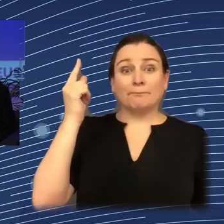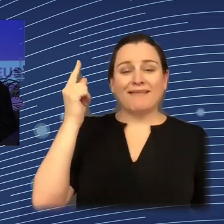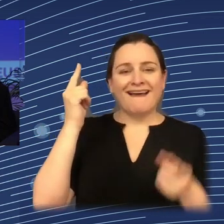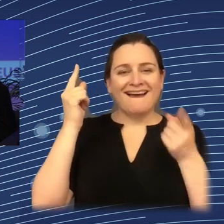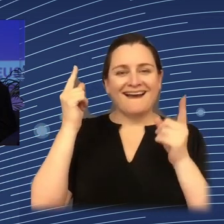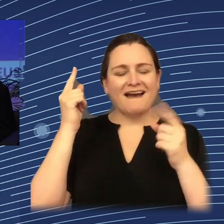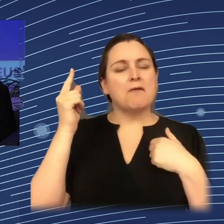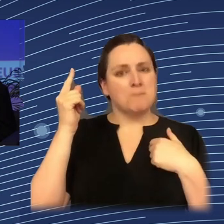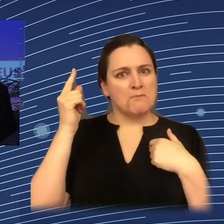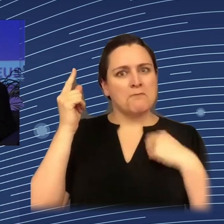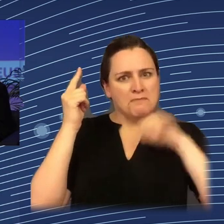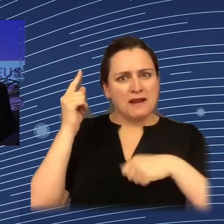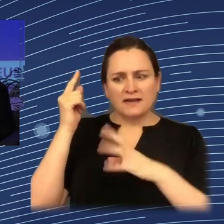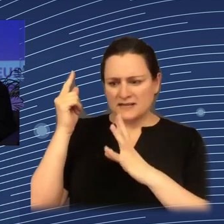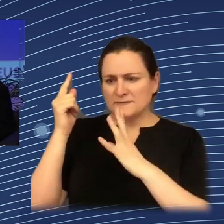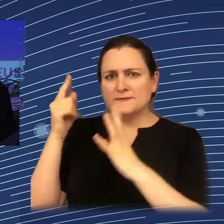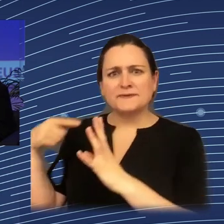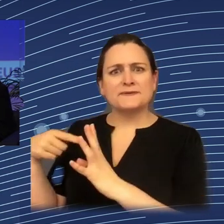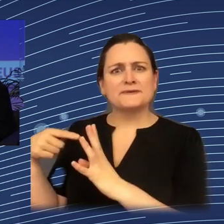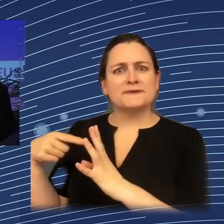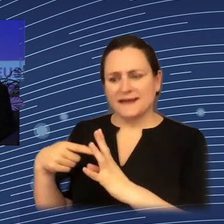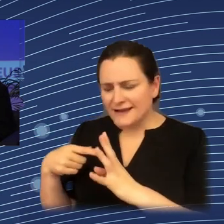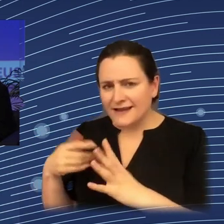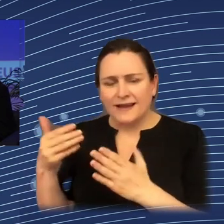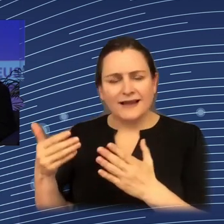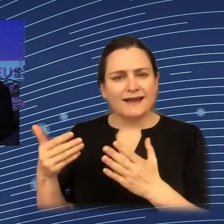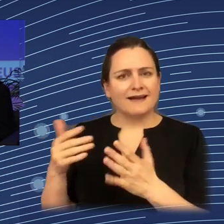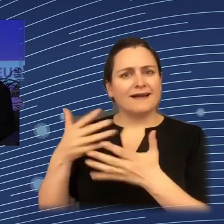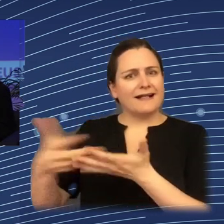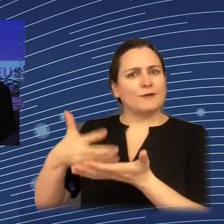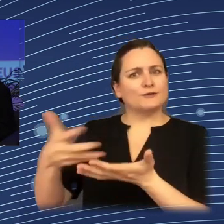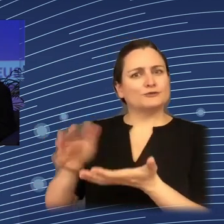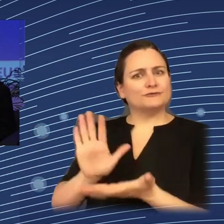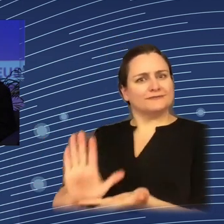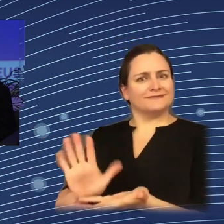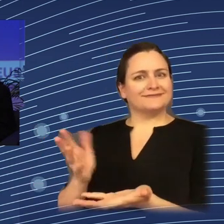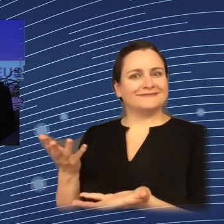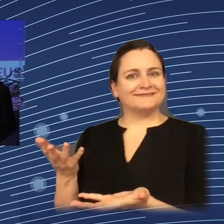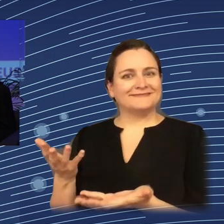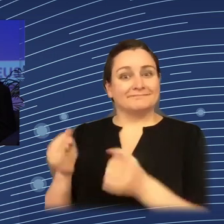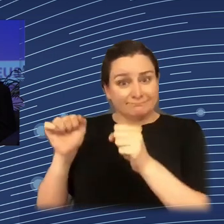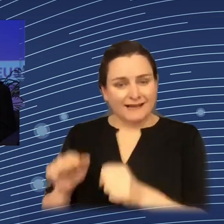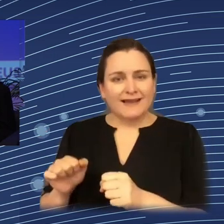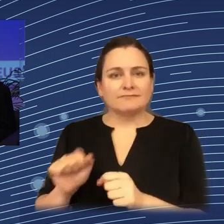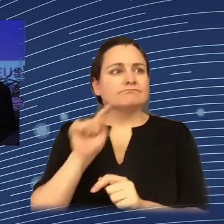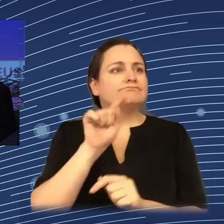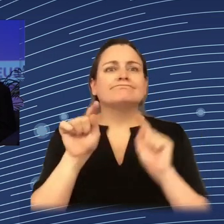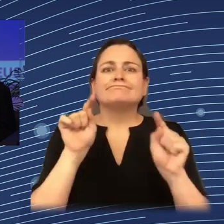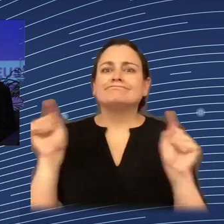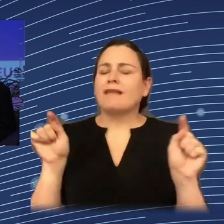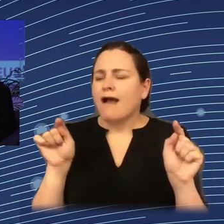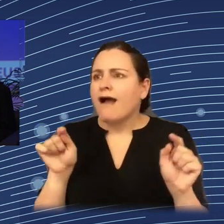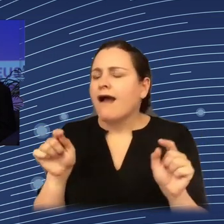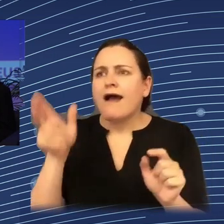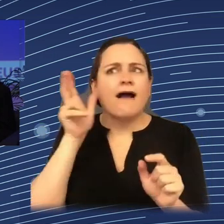of talking and understanding the people in front of us. in new ways. So, in the same